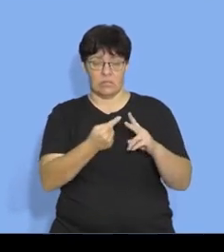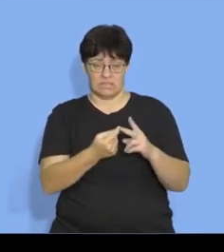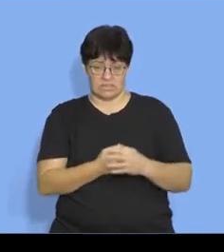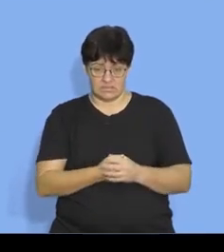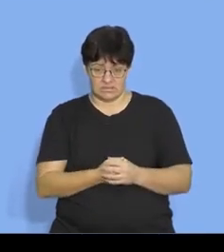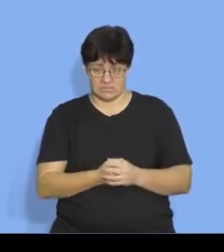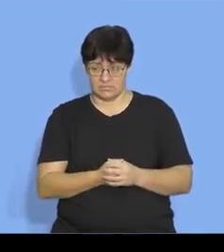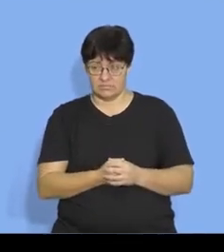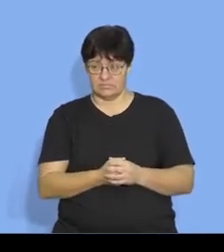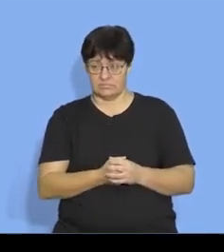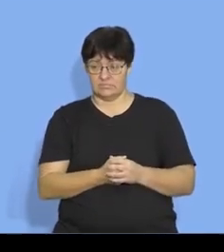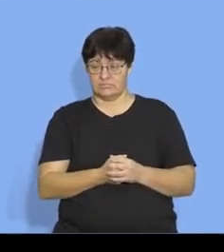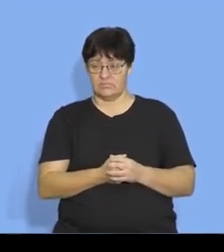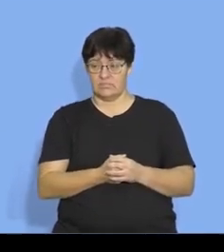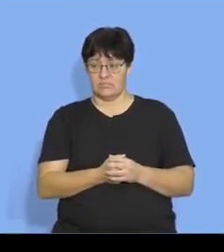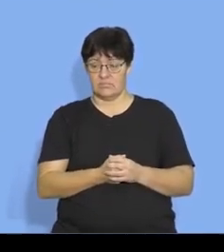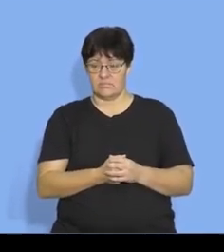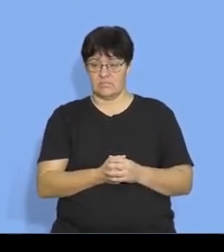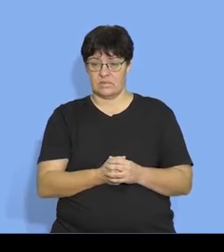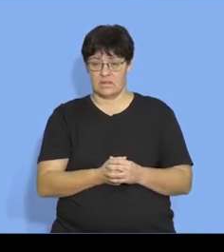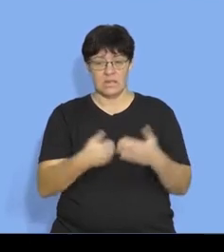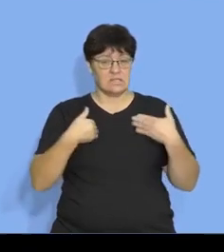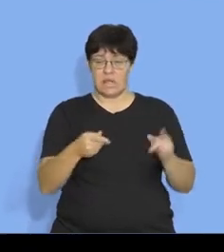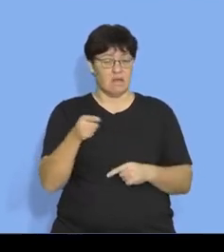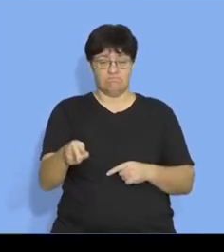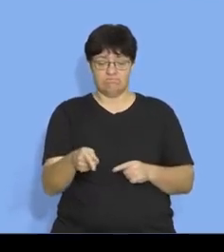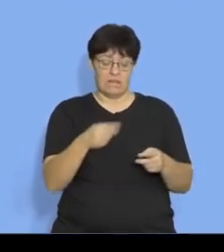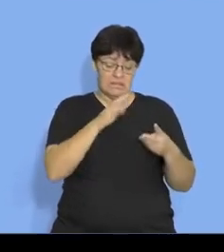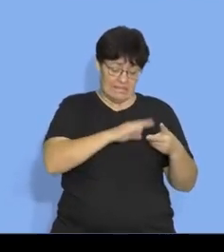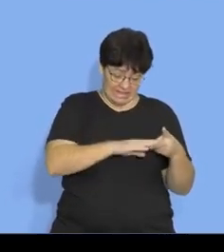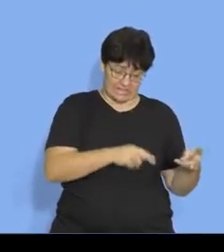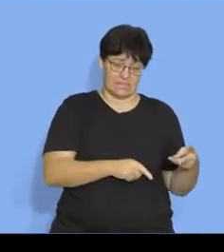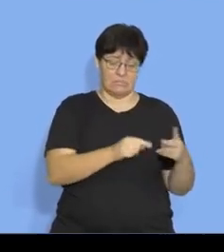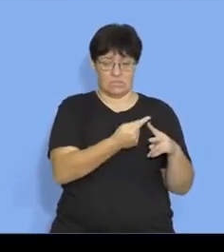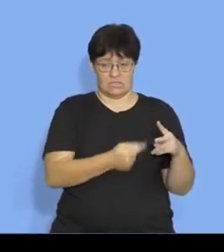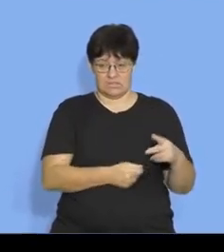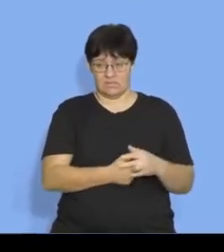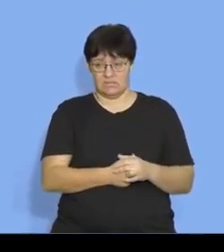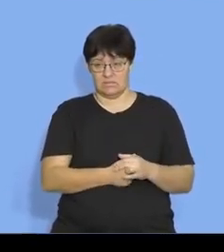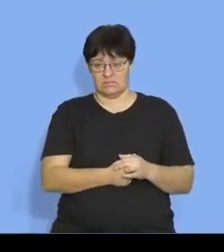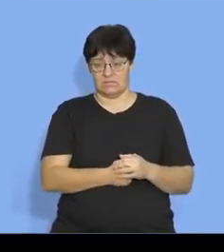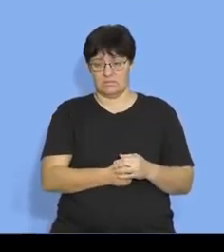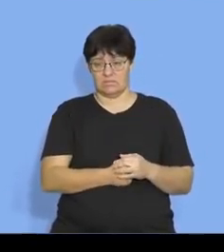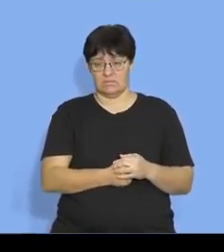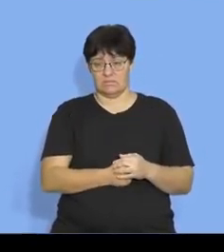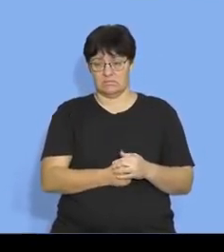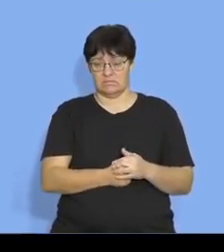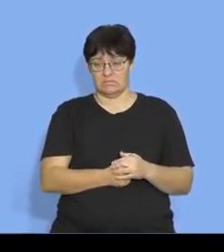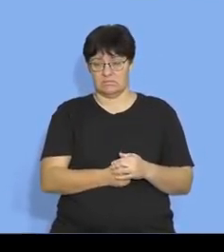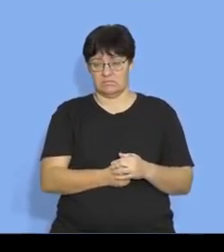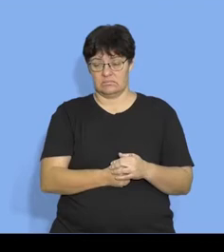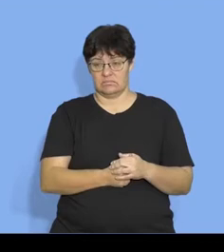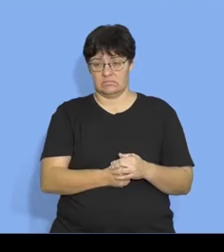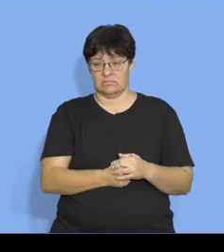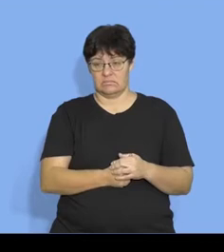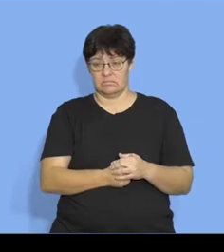okay so it's not from the starting point anymore which means she's going to have a displacement